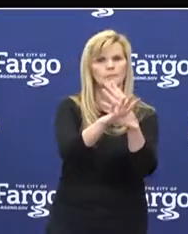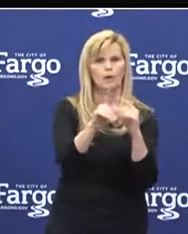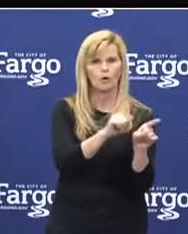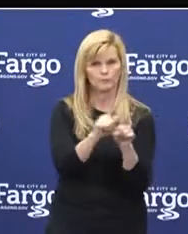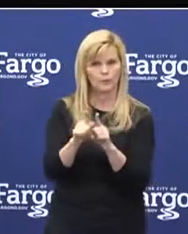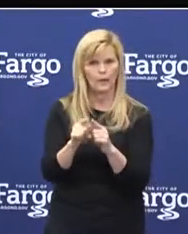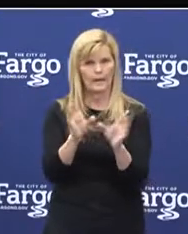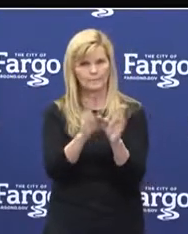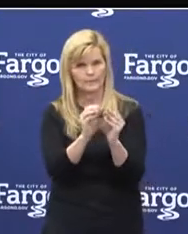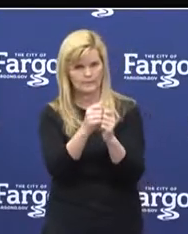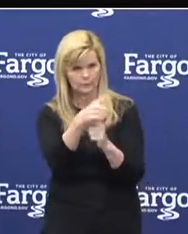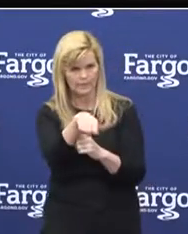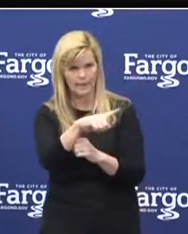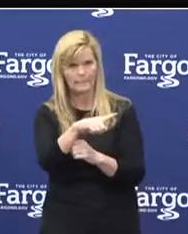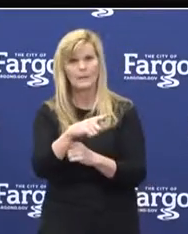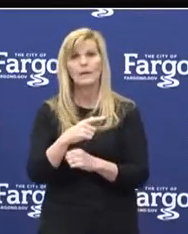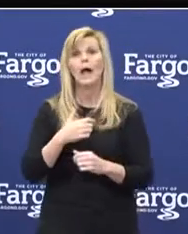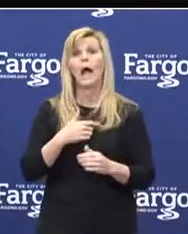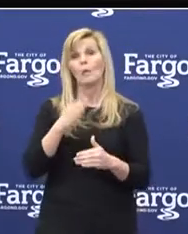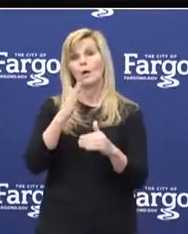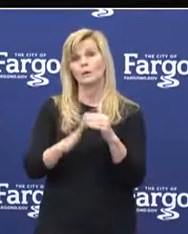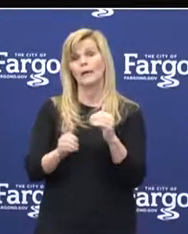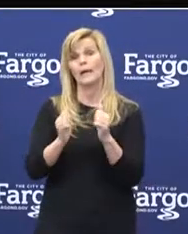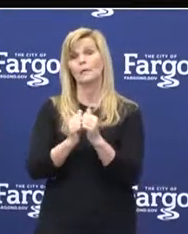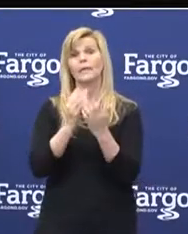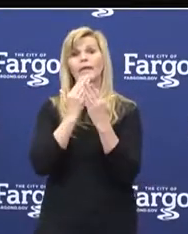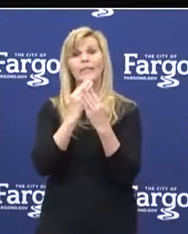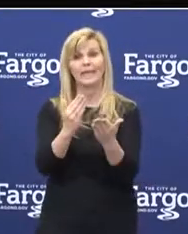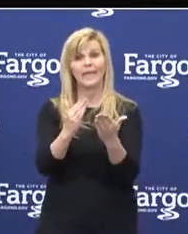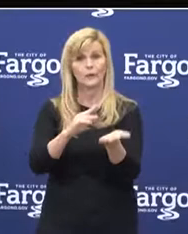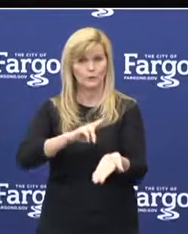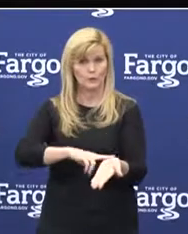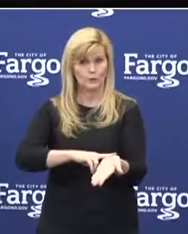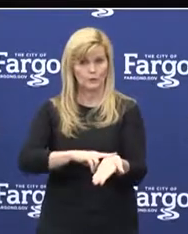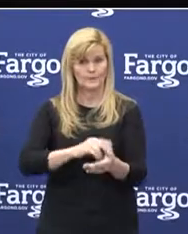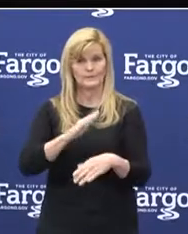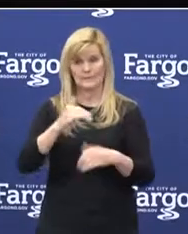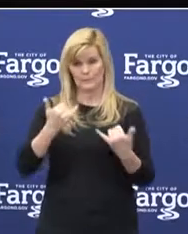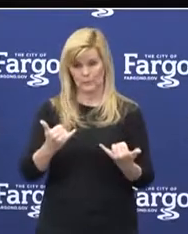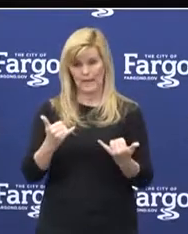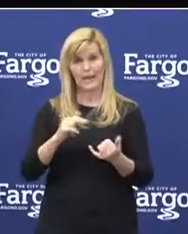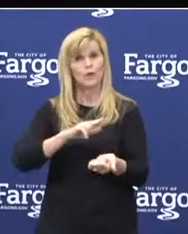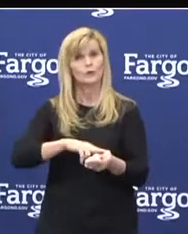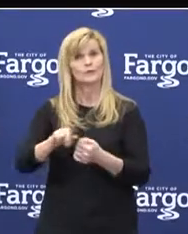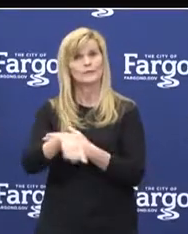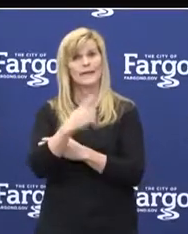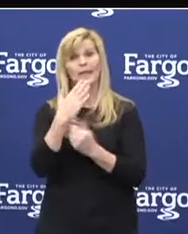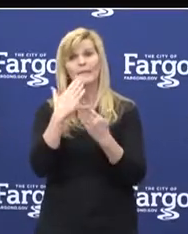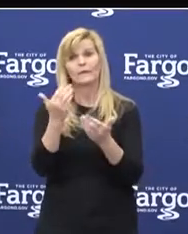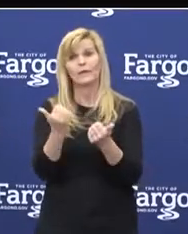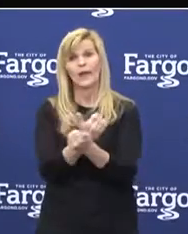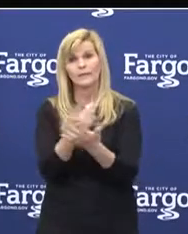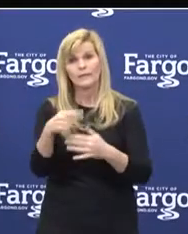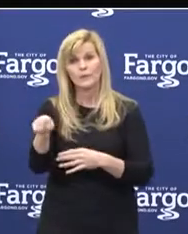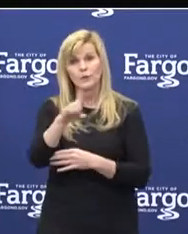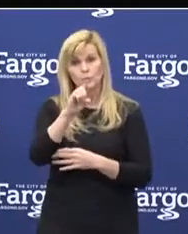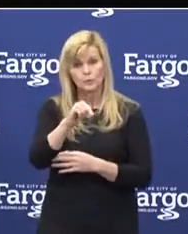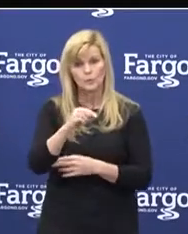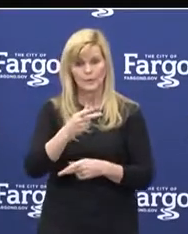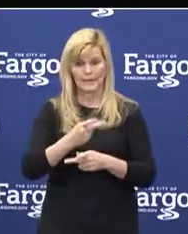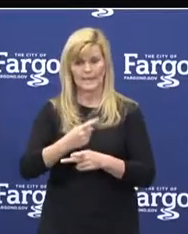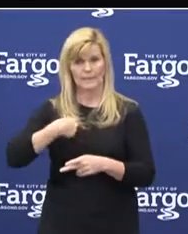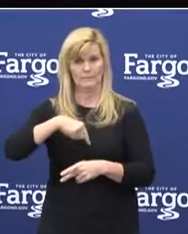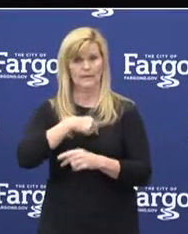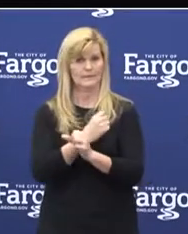just like to end by, again, thanking our nurses on this Nurses' Day for everything that they do and for helping keep us all safe. Thank you.